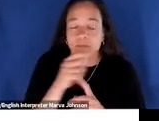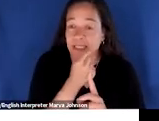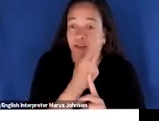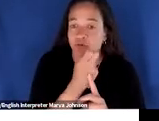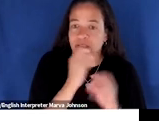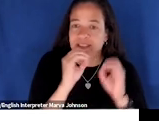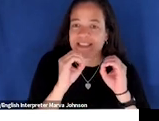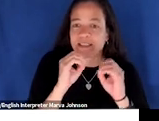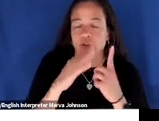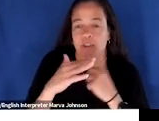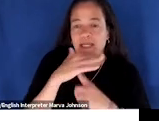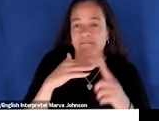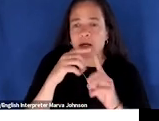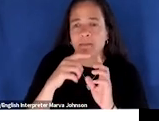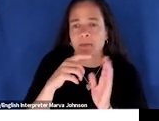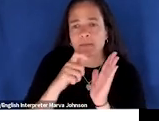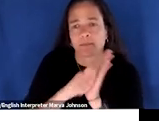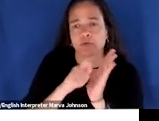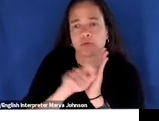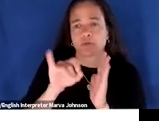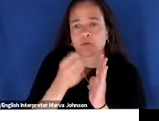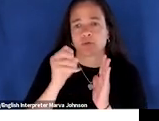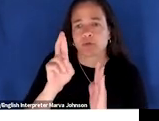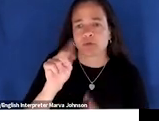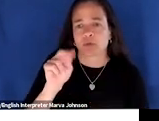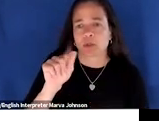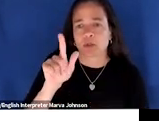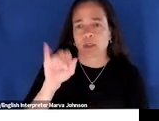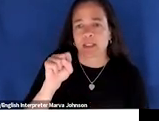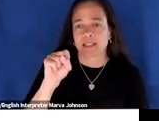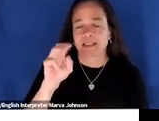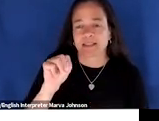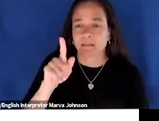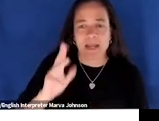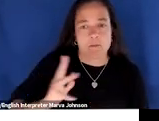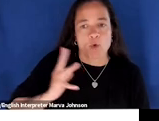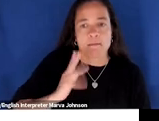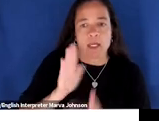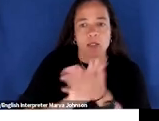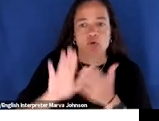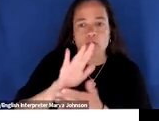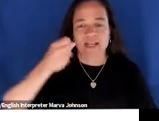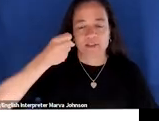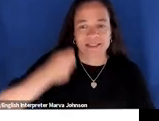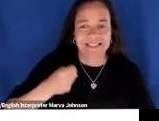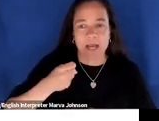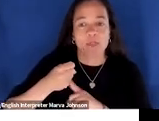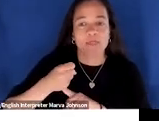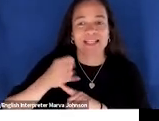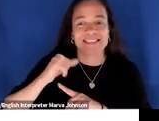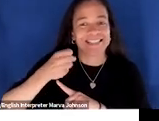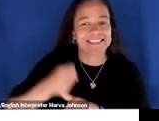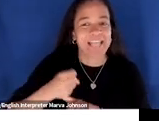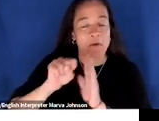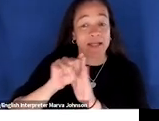environmental journalism um at a prominent university down south um in a state that is not really so